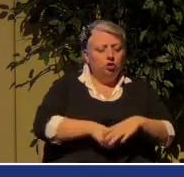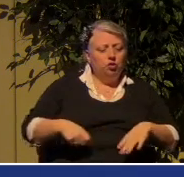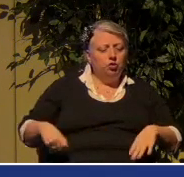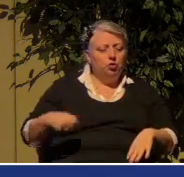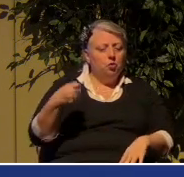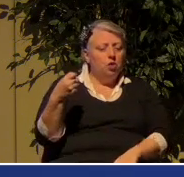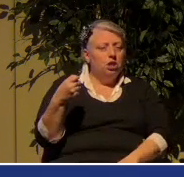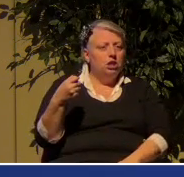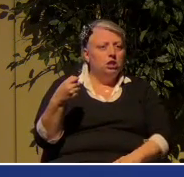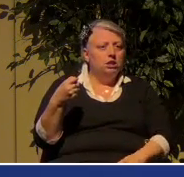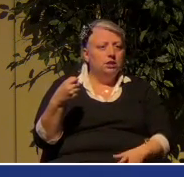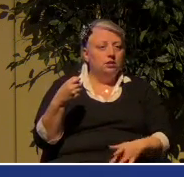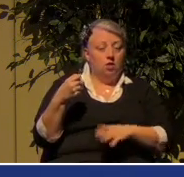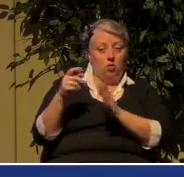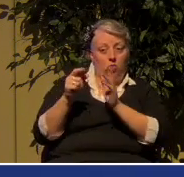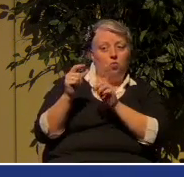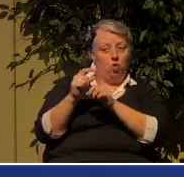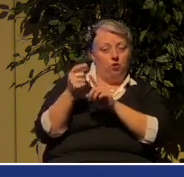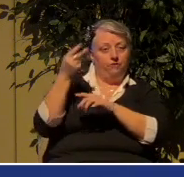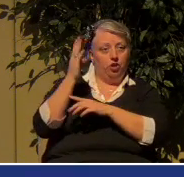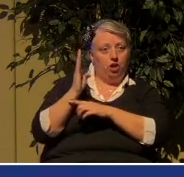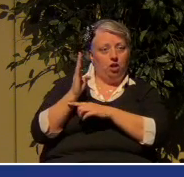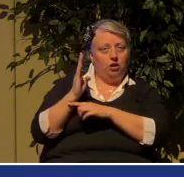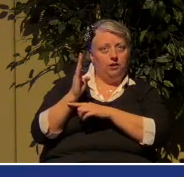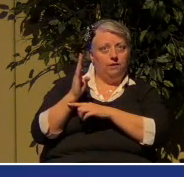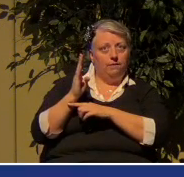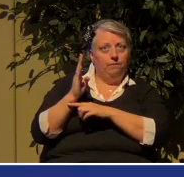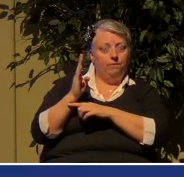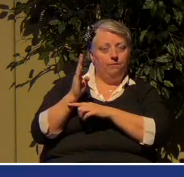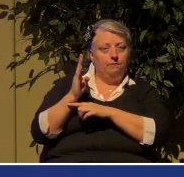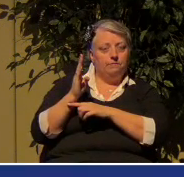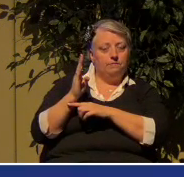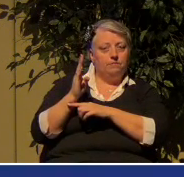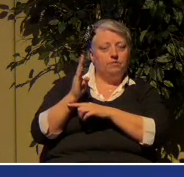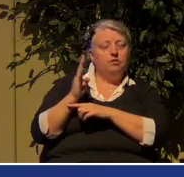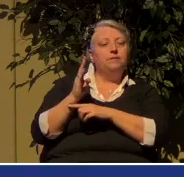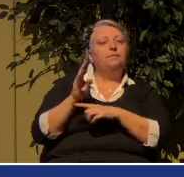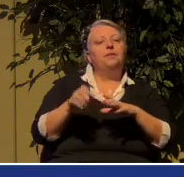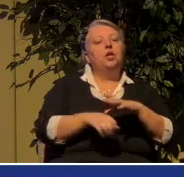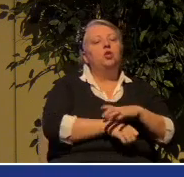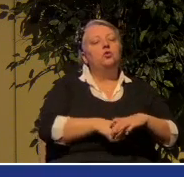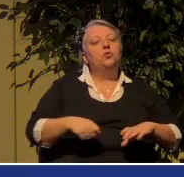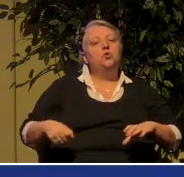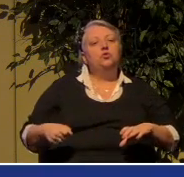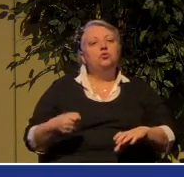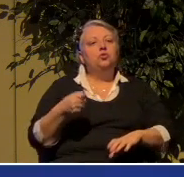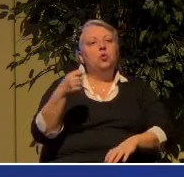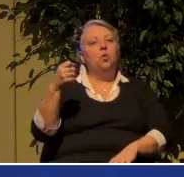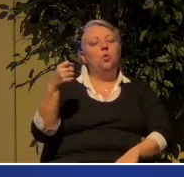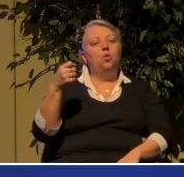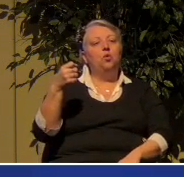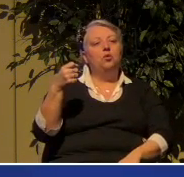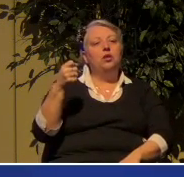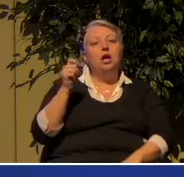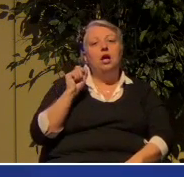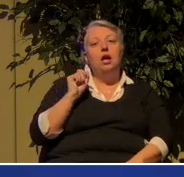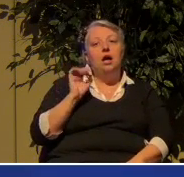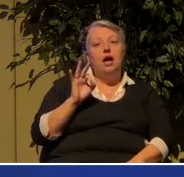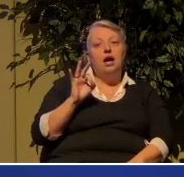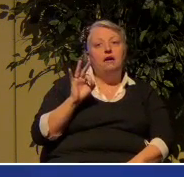word of God in Ephesians 6, 17? It is the sword of the